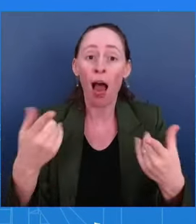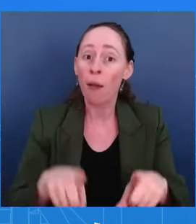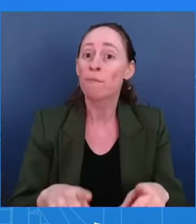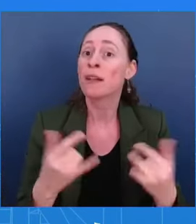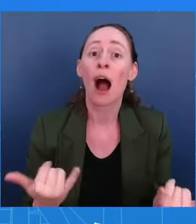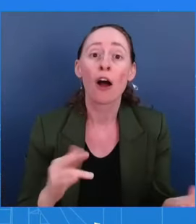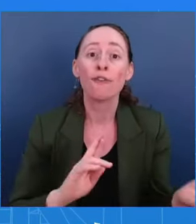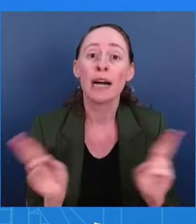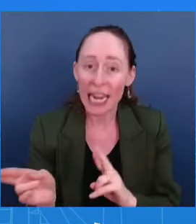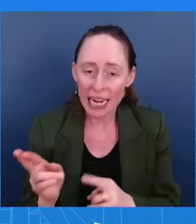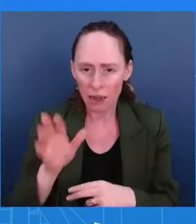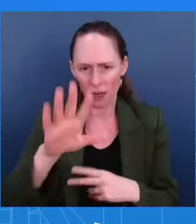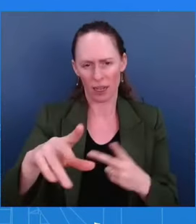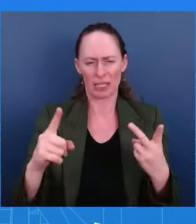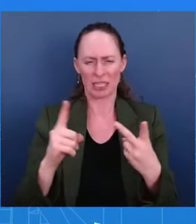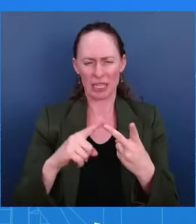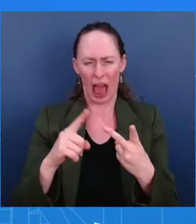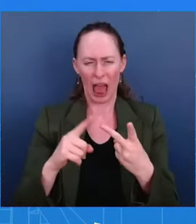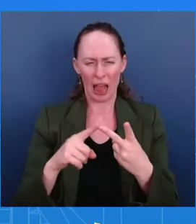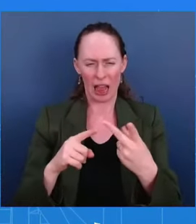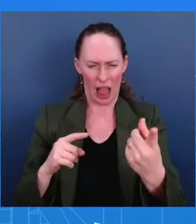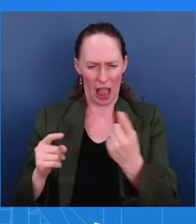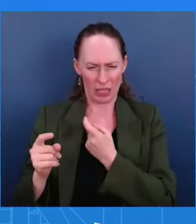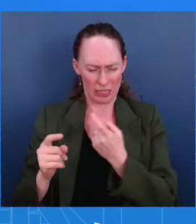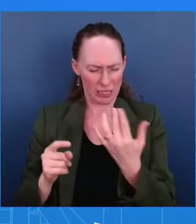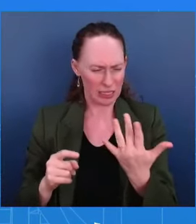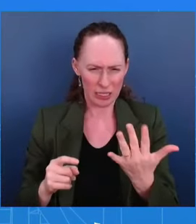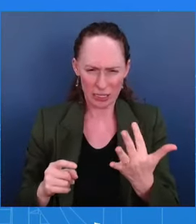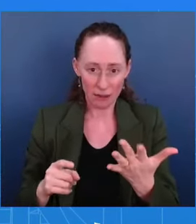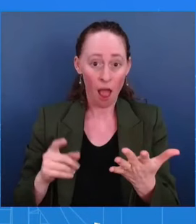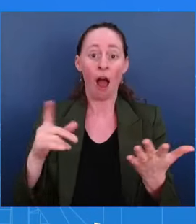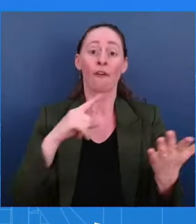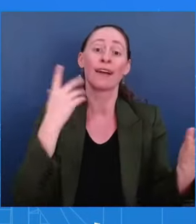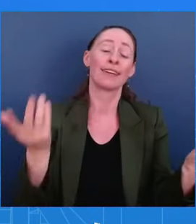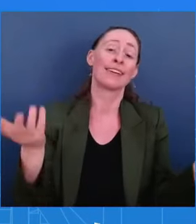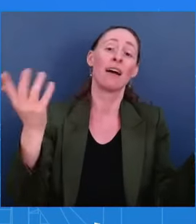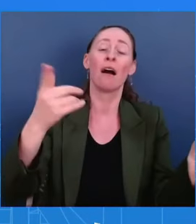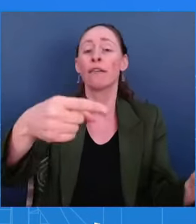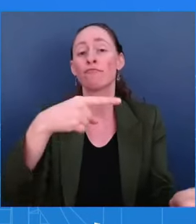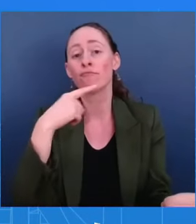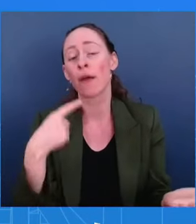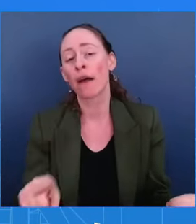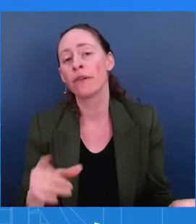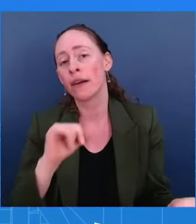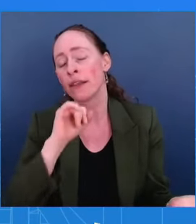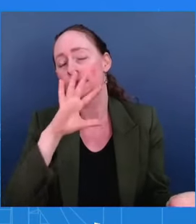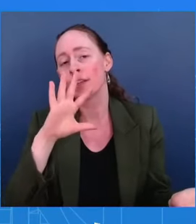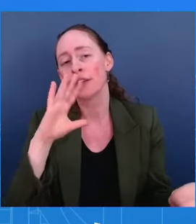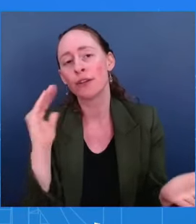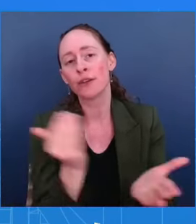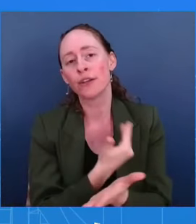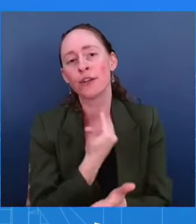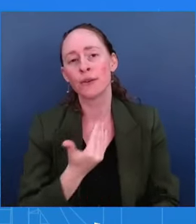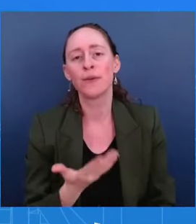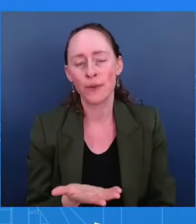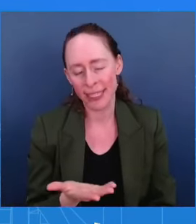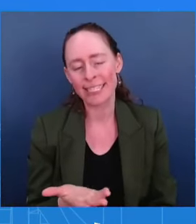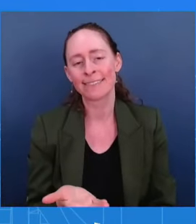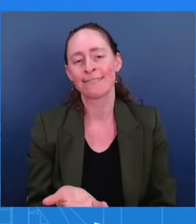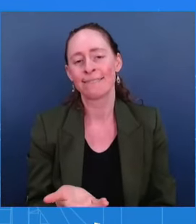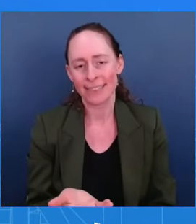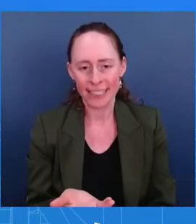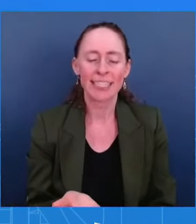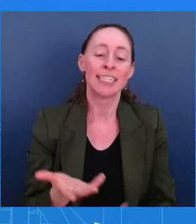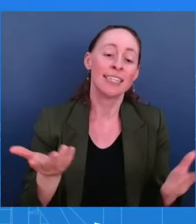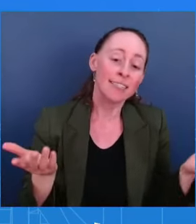maybe shrugging about this because, well, it's just, you know, but that's, I mean, obviously people can have their own views